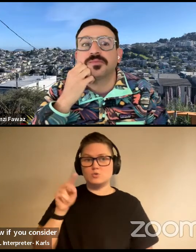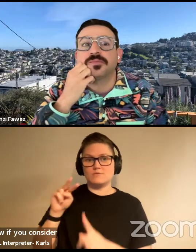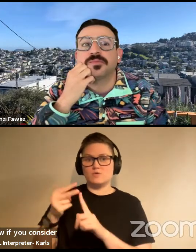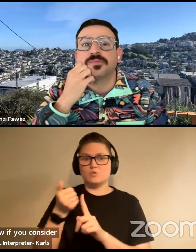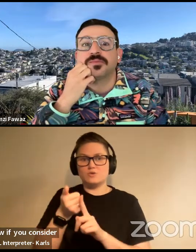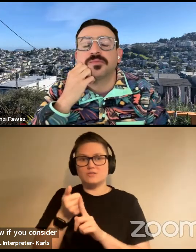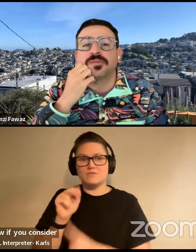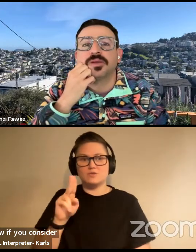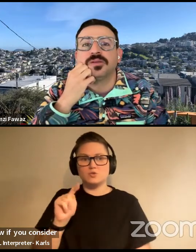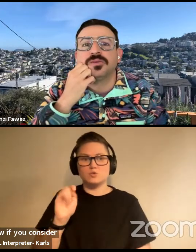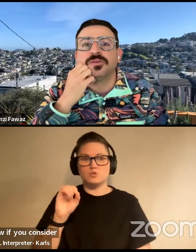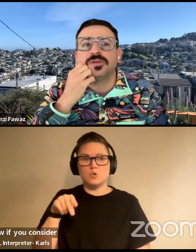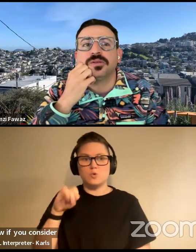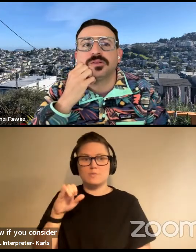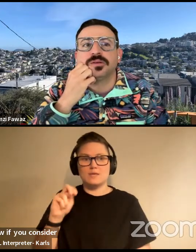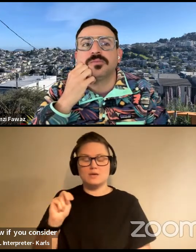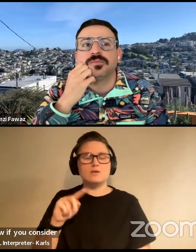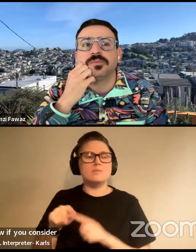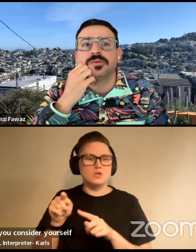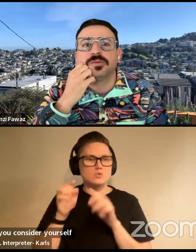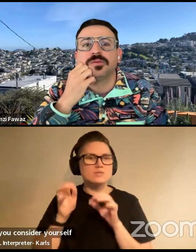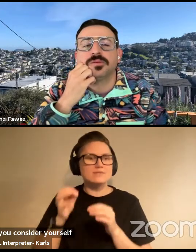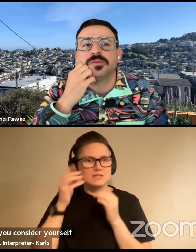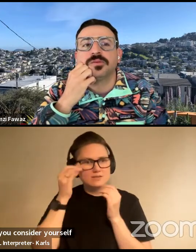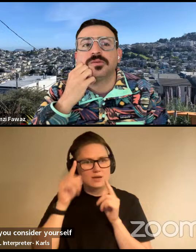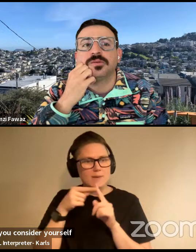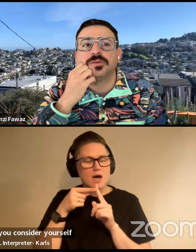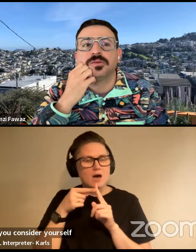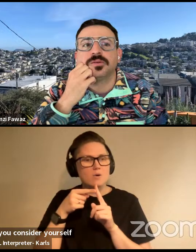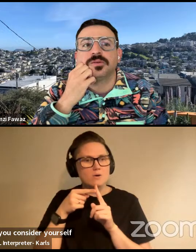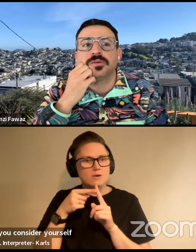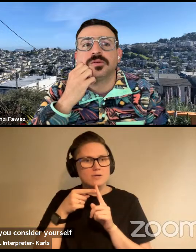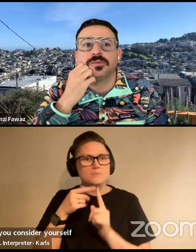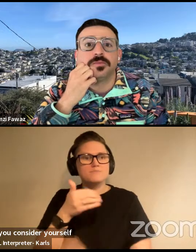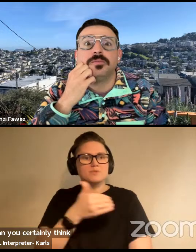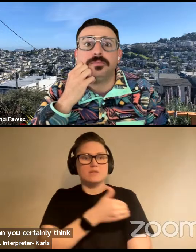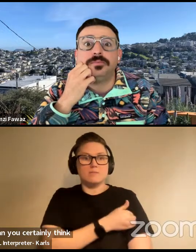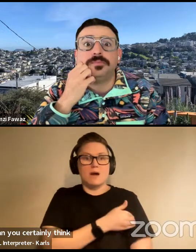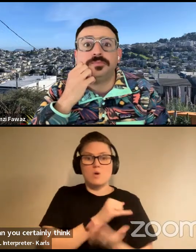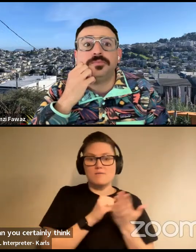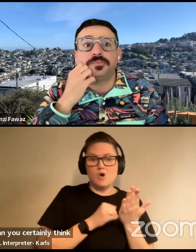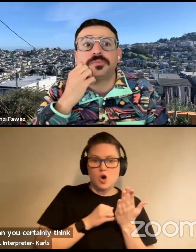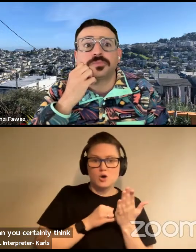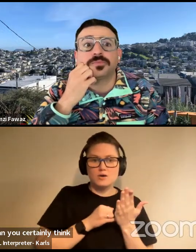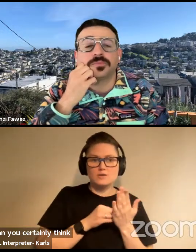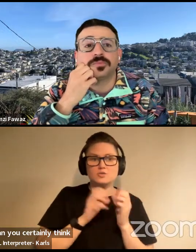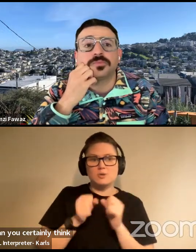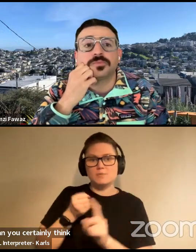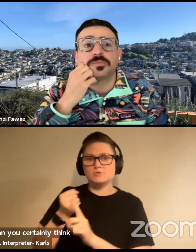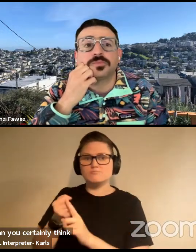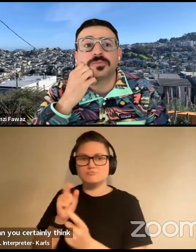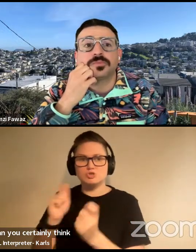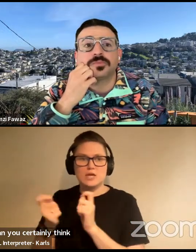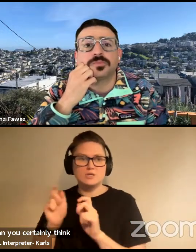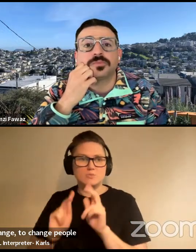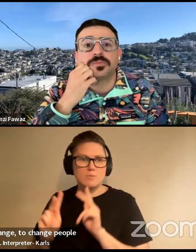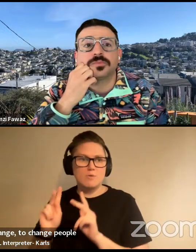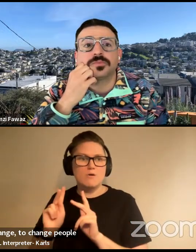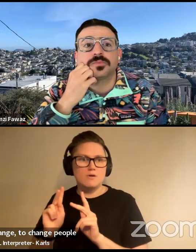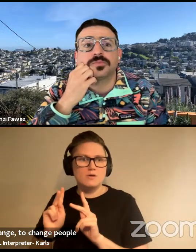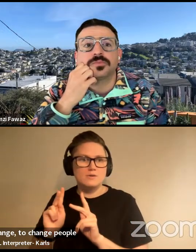but you certainly can, you certainly think about the, the power of art to change, to change people. And